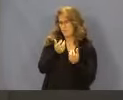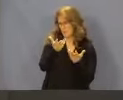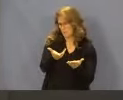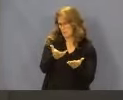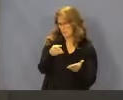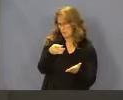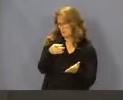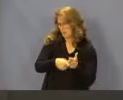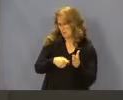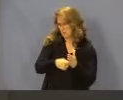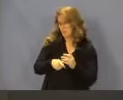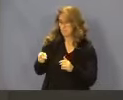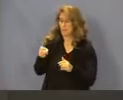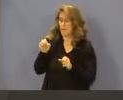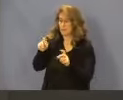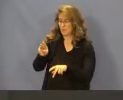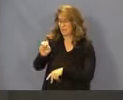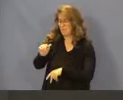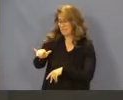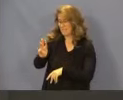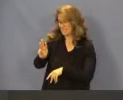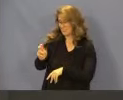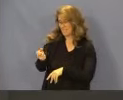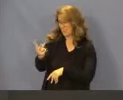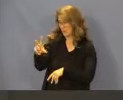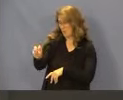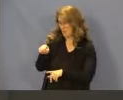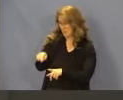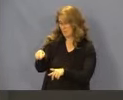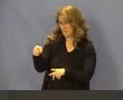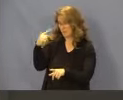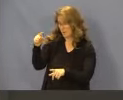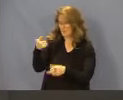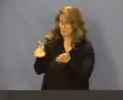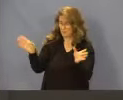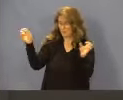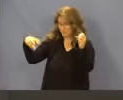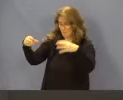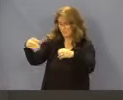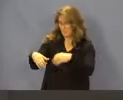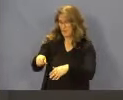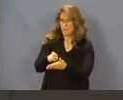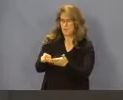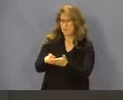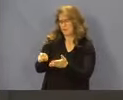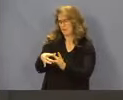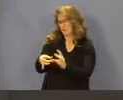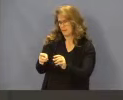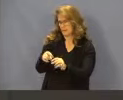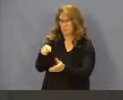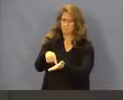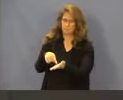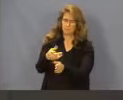was held on May 16, 2024, at 12.30 p.m. Written comments were due on or before May